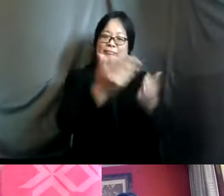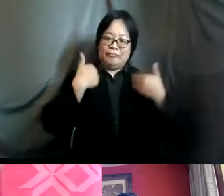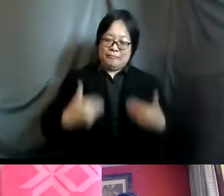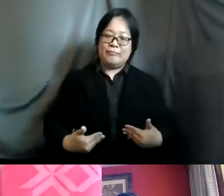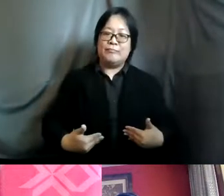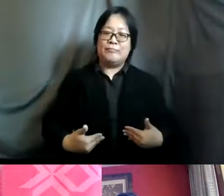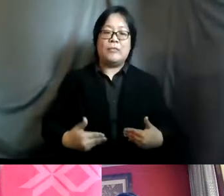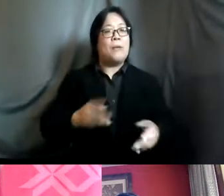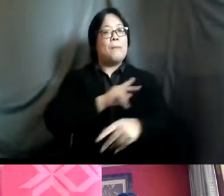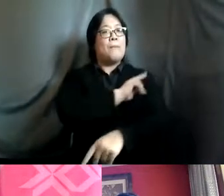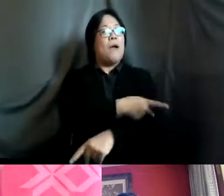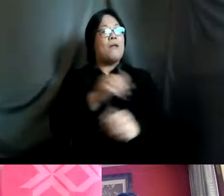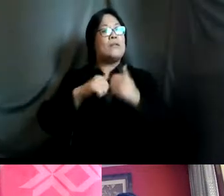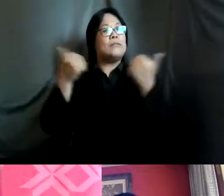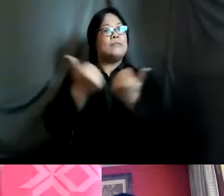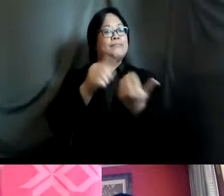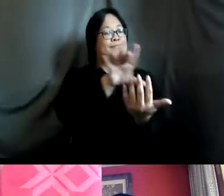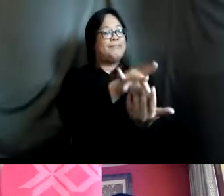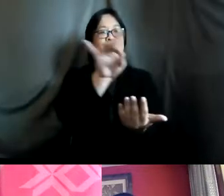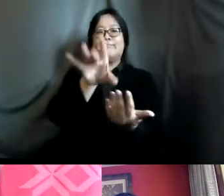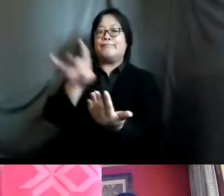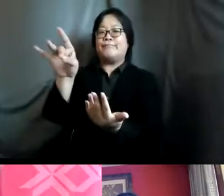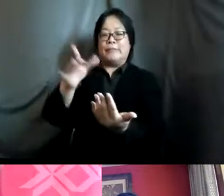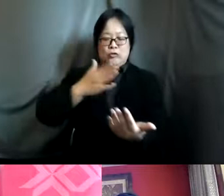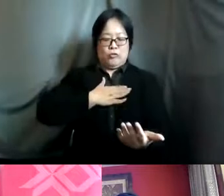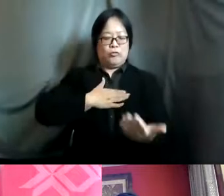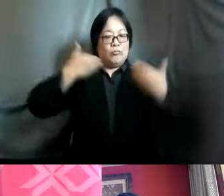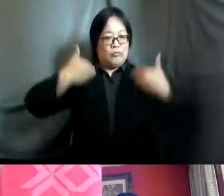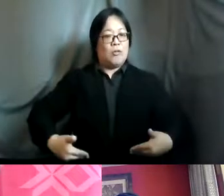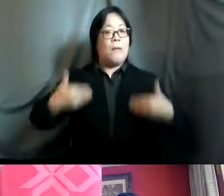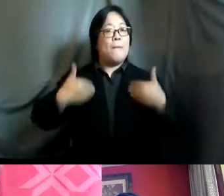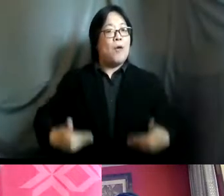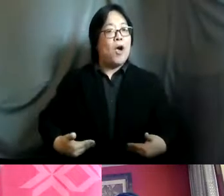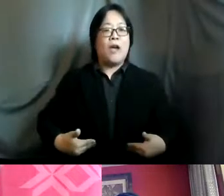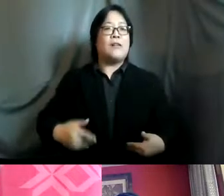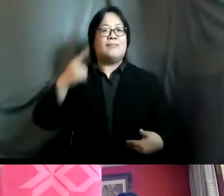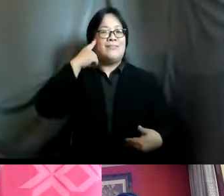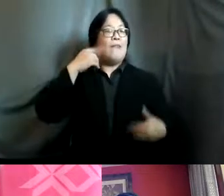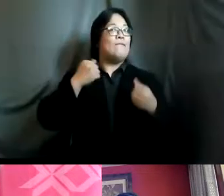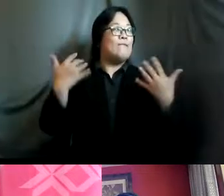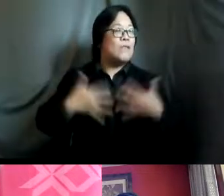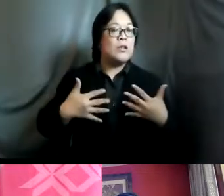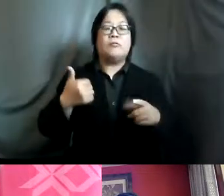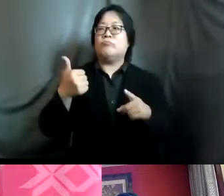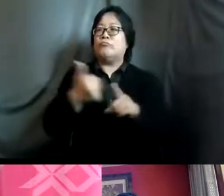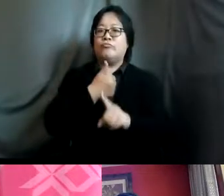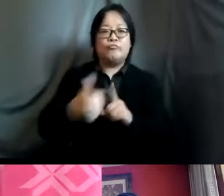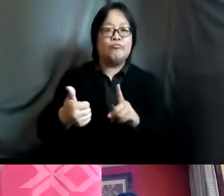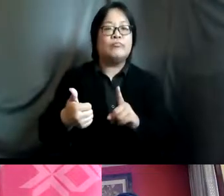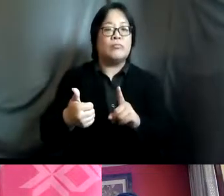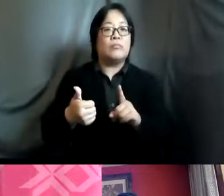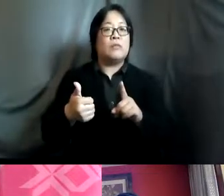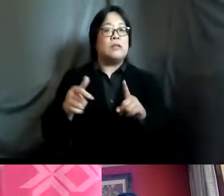agency to make choices about our own bodies without fear or violence or coercion it also